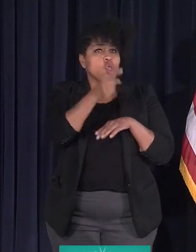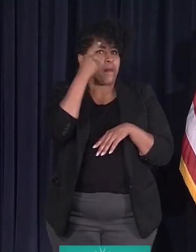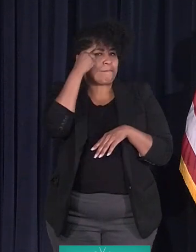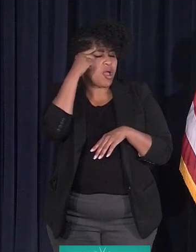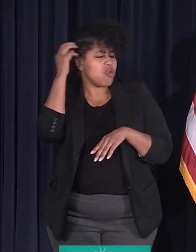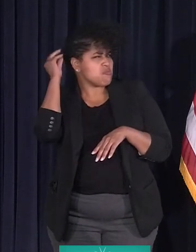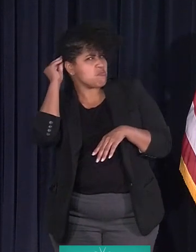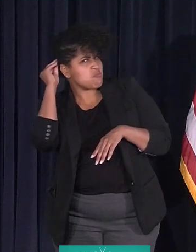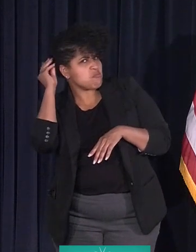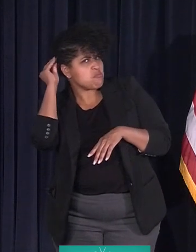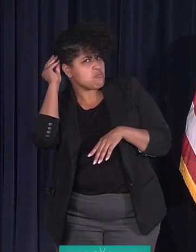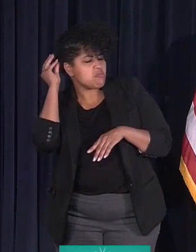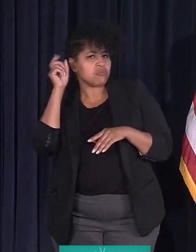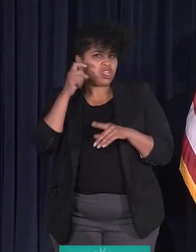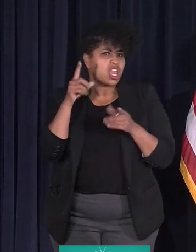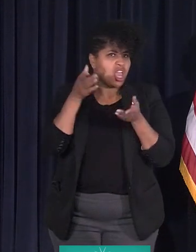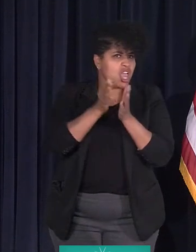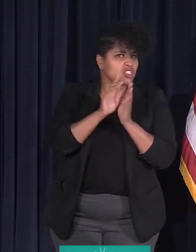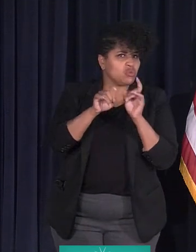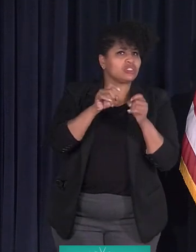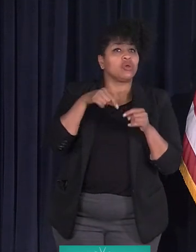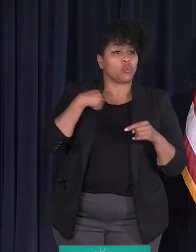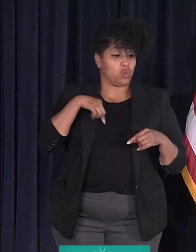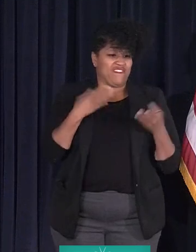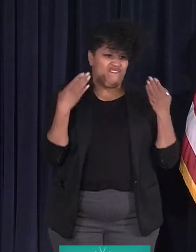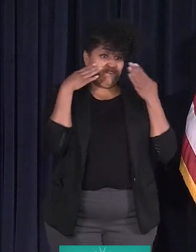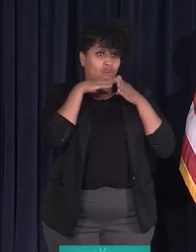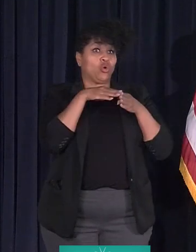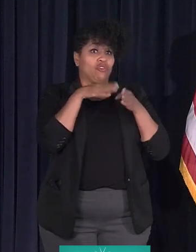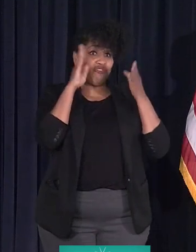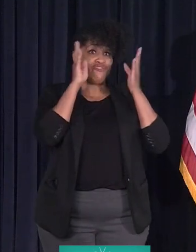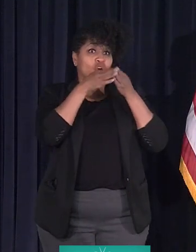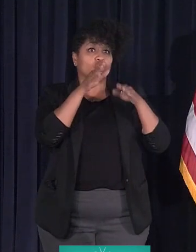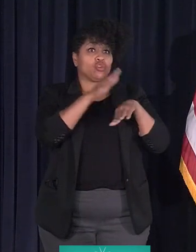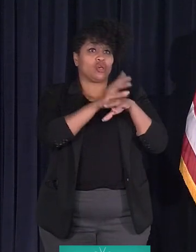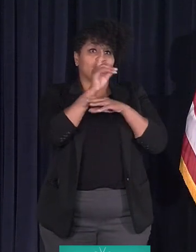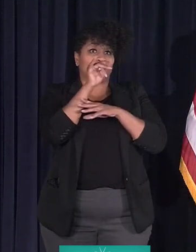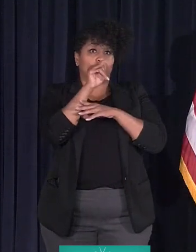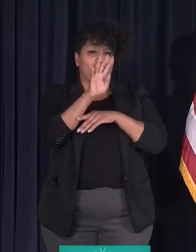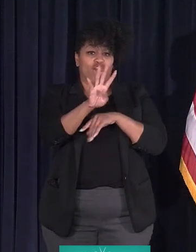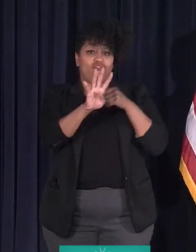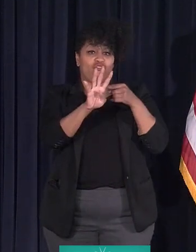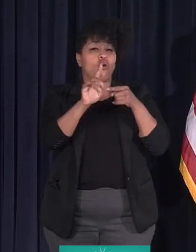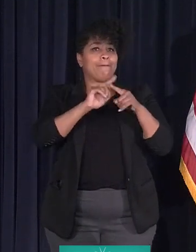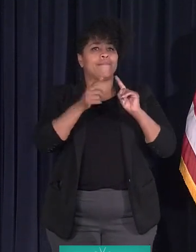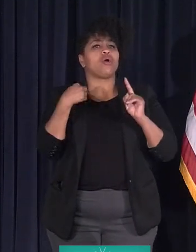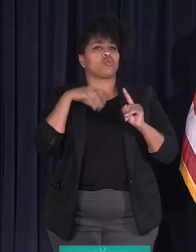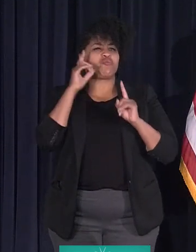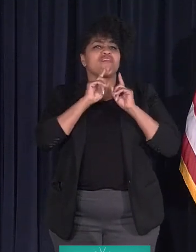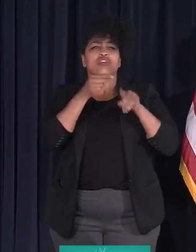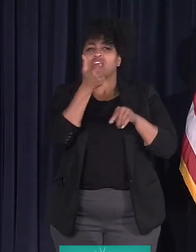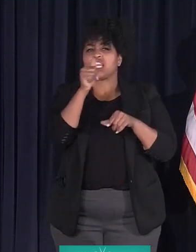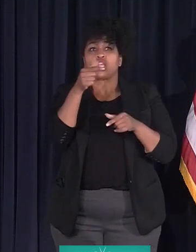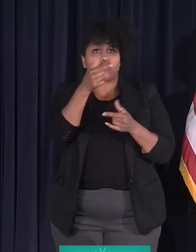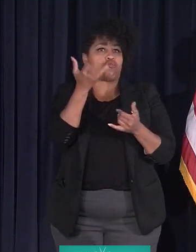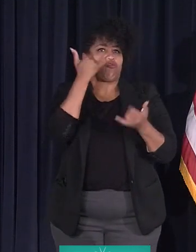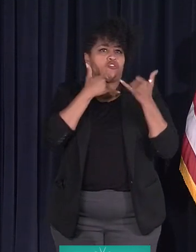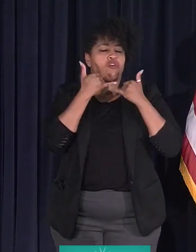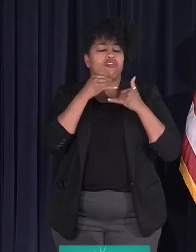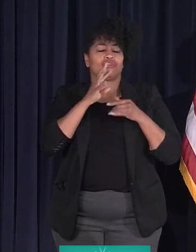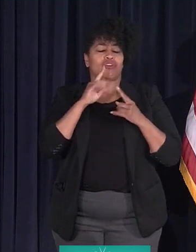of the questions will focus on District 4, but we will answer whatever you'd like to talk about.